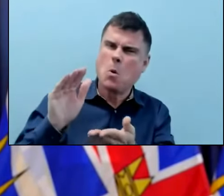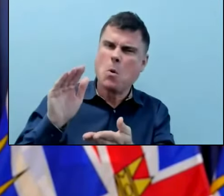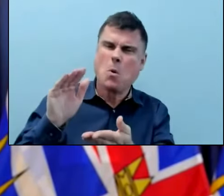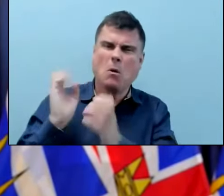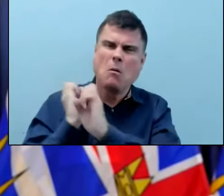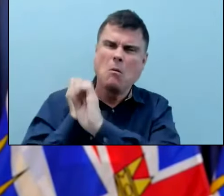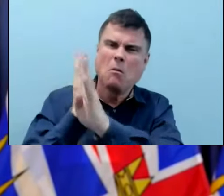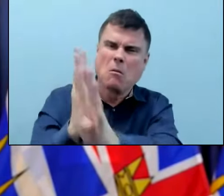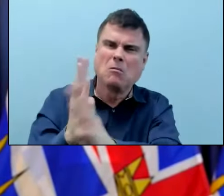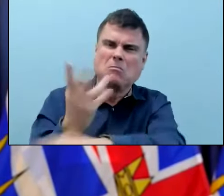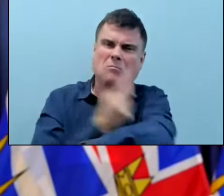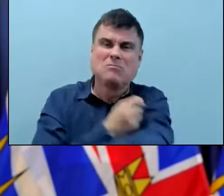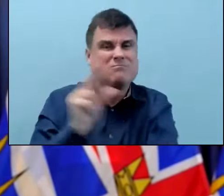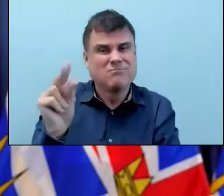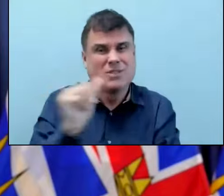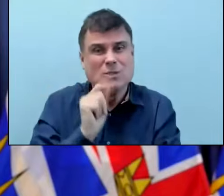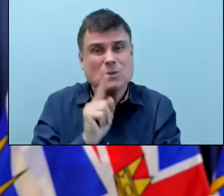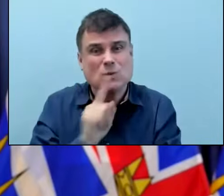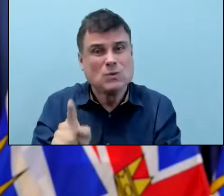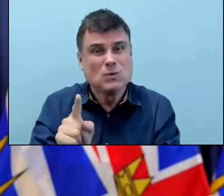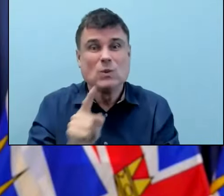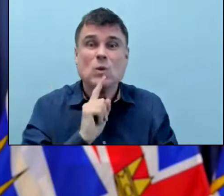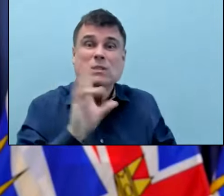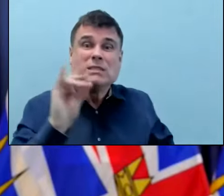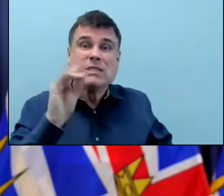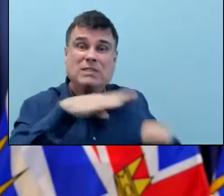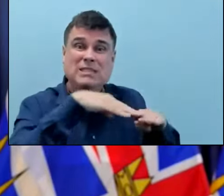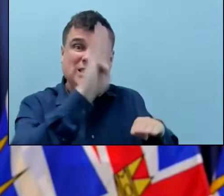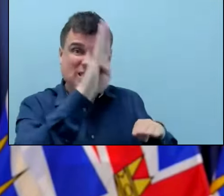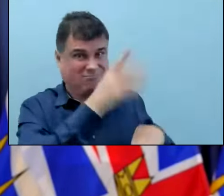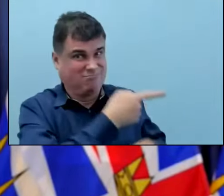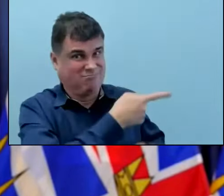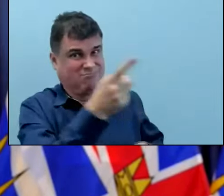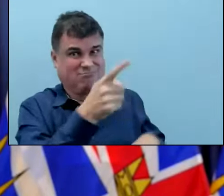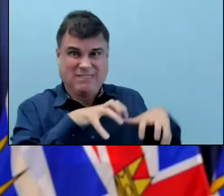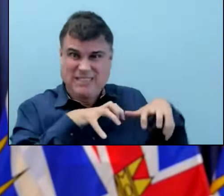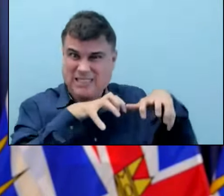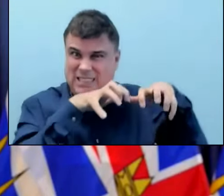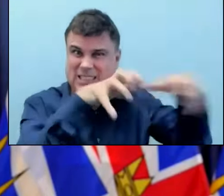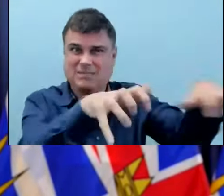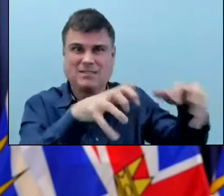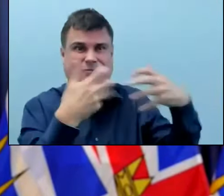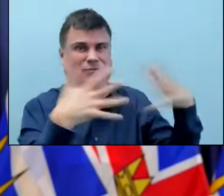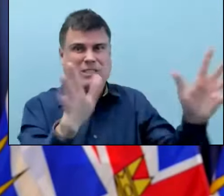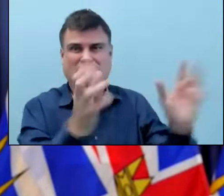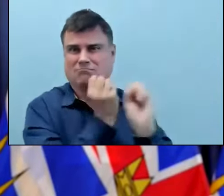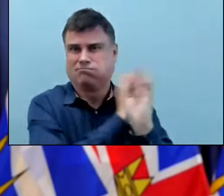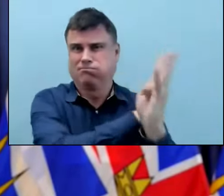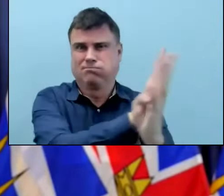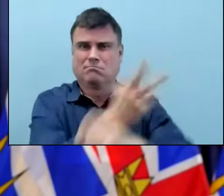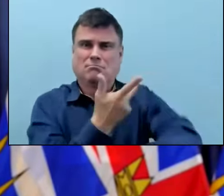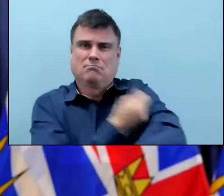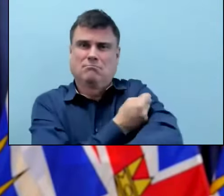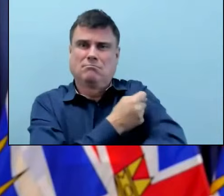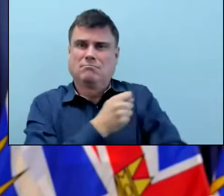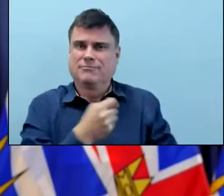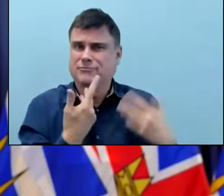amongst those over 70 and it will be our expectation as invitations go out over the next period for people when they reach